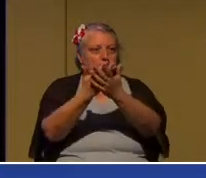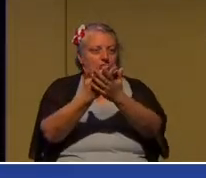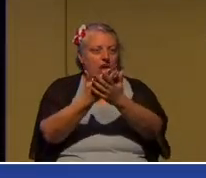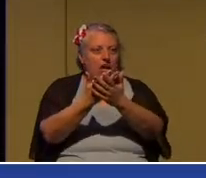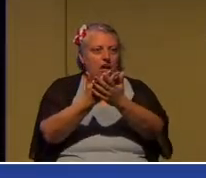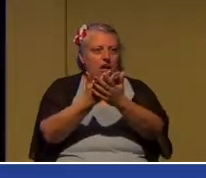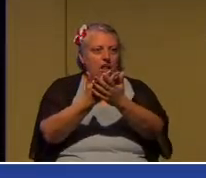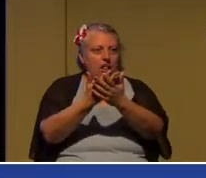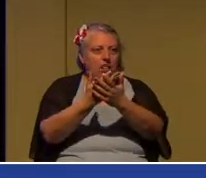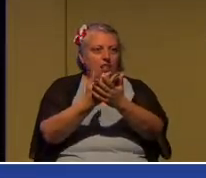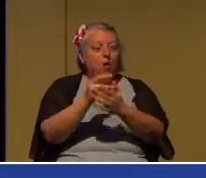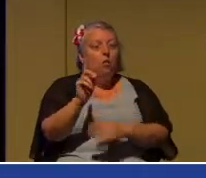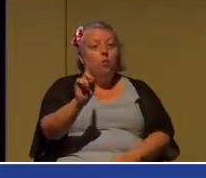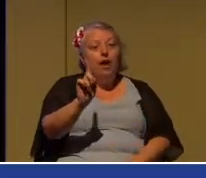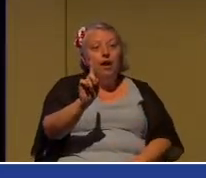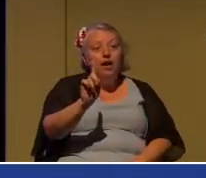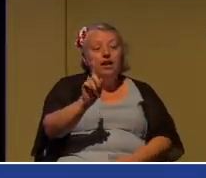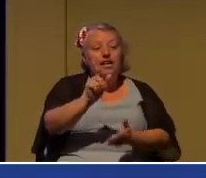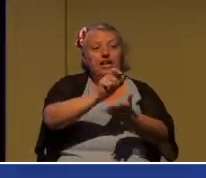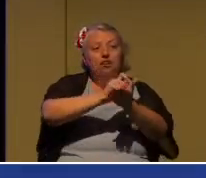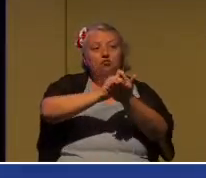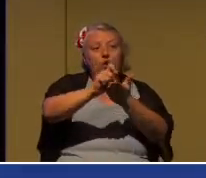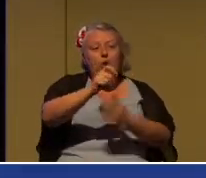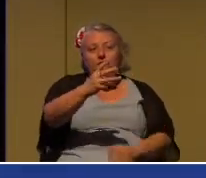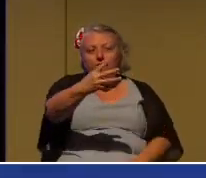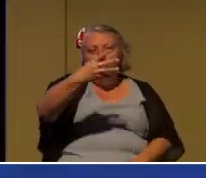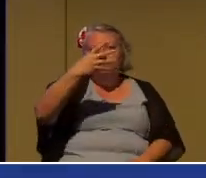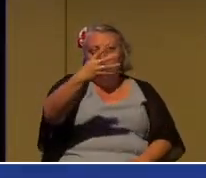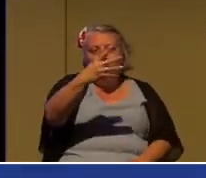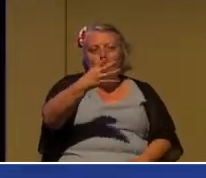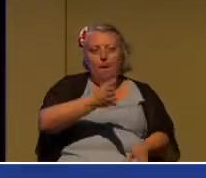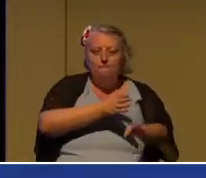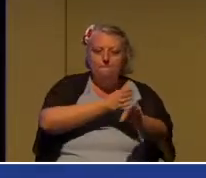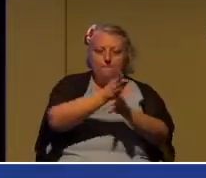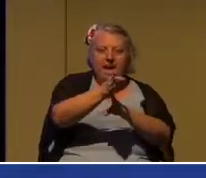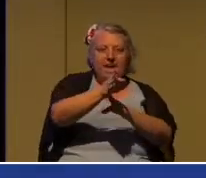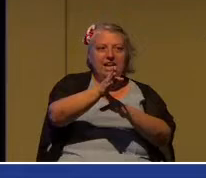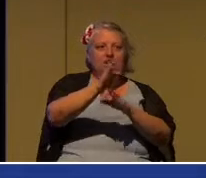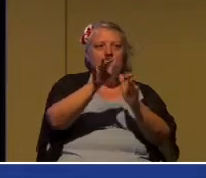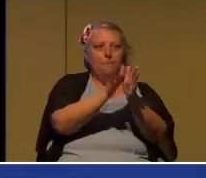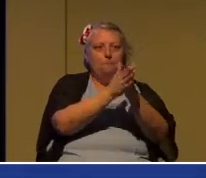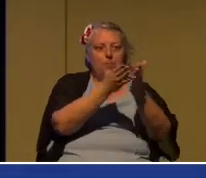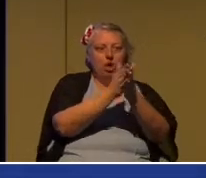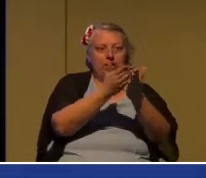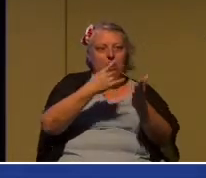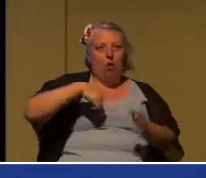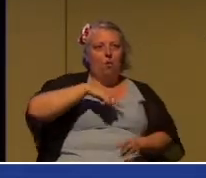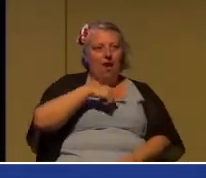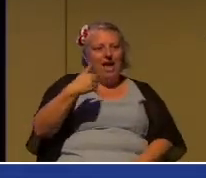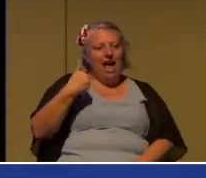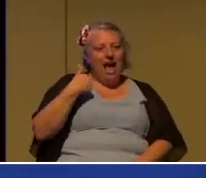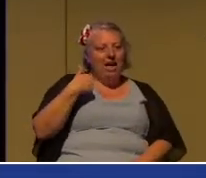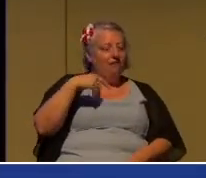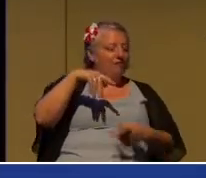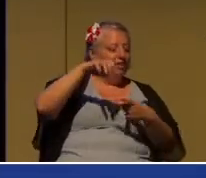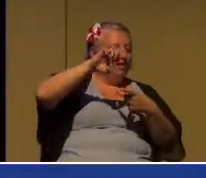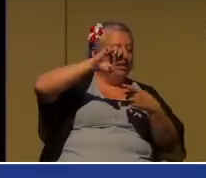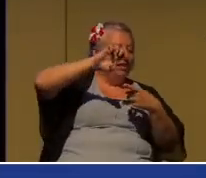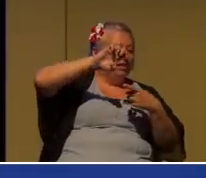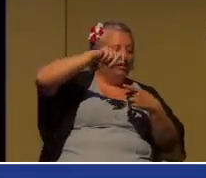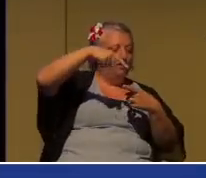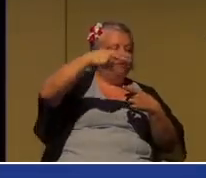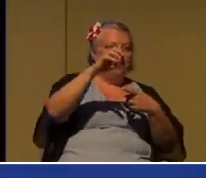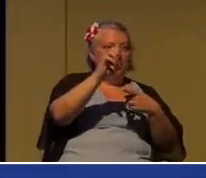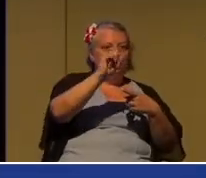He wrote four of the major epistles that we have in the New Testament, Ephesians, Philippians, Colossians,